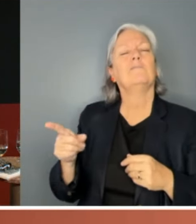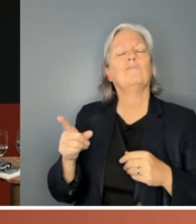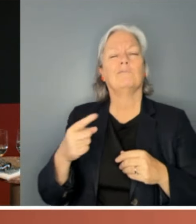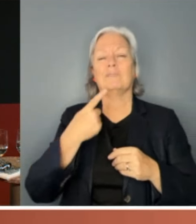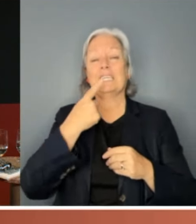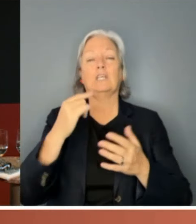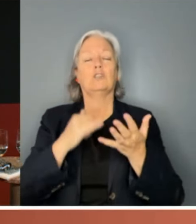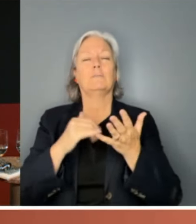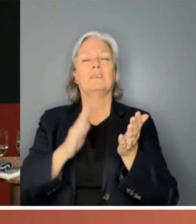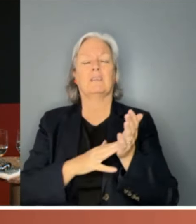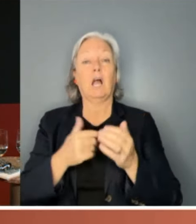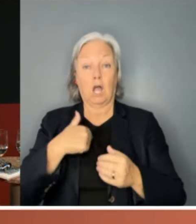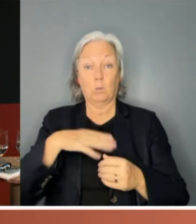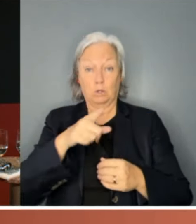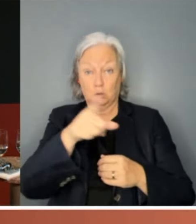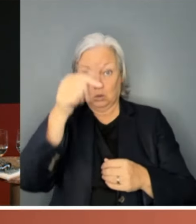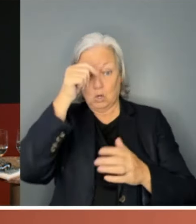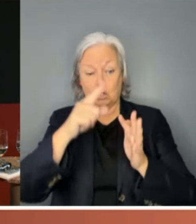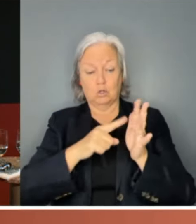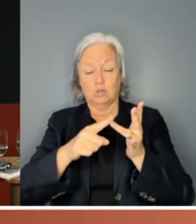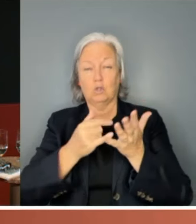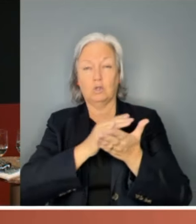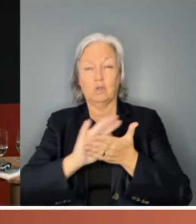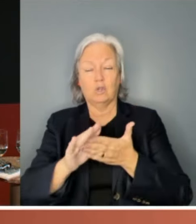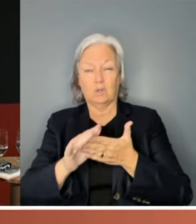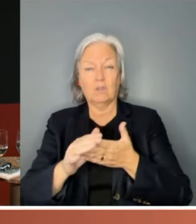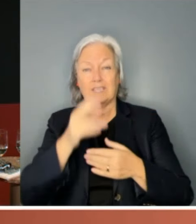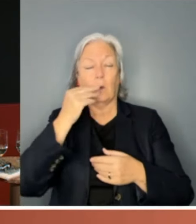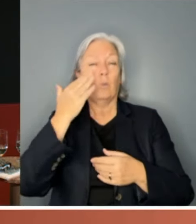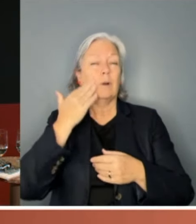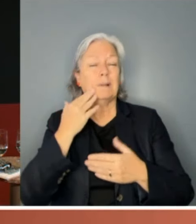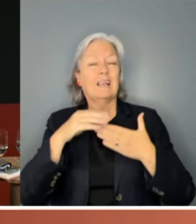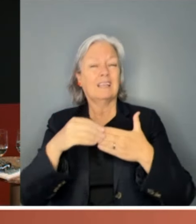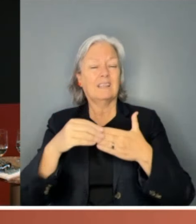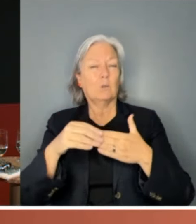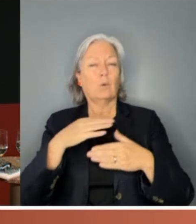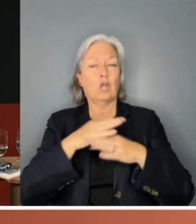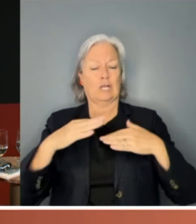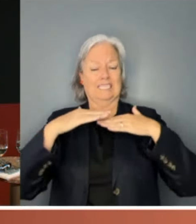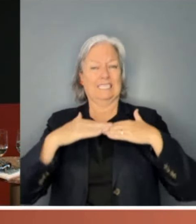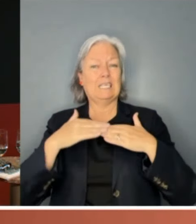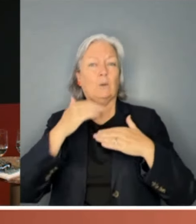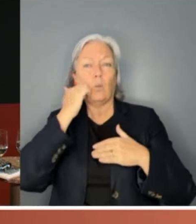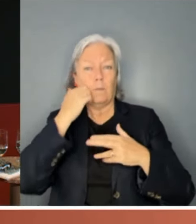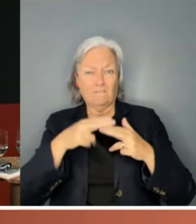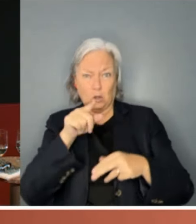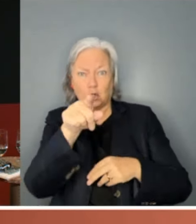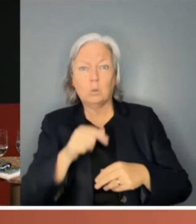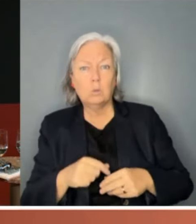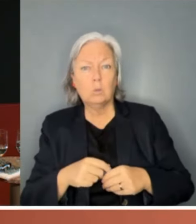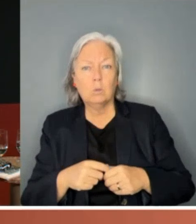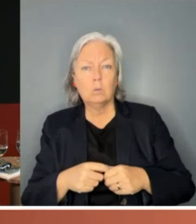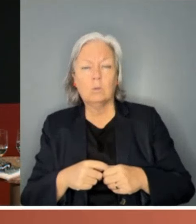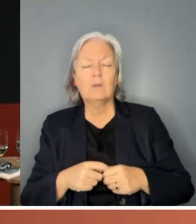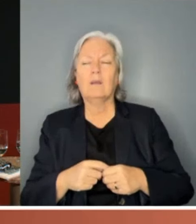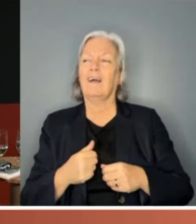like, I just want you to know, Josh, that, you know, we liberal, young Liberal women are not seat warmers for you lot. She actually said that. So I thought, you it's really